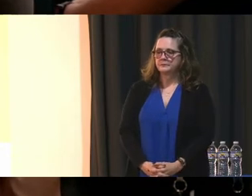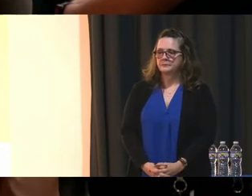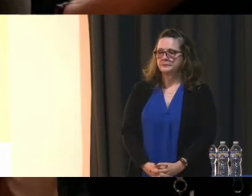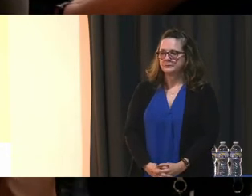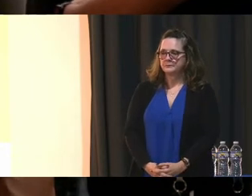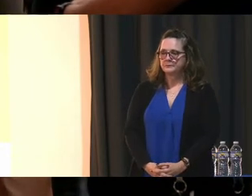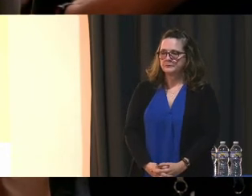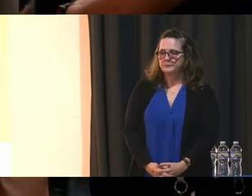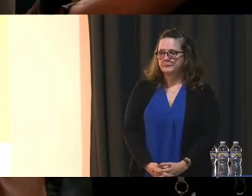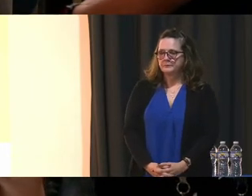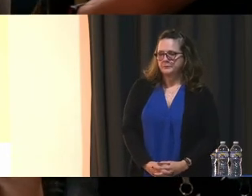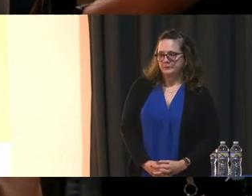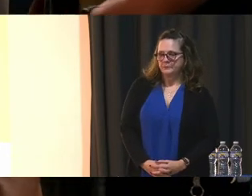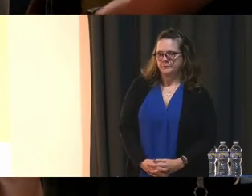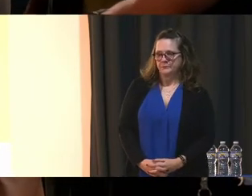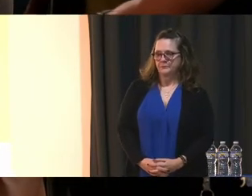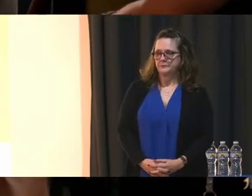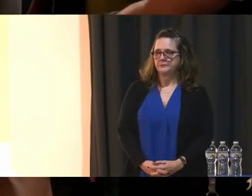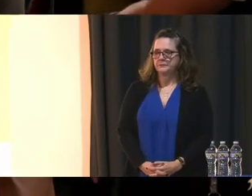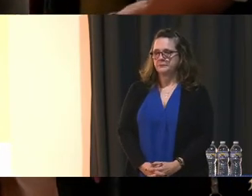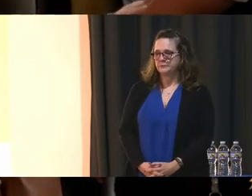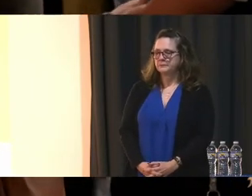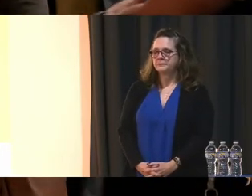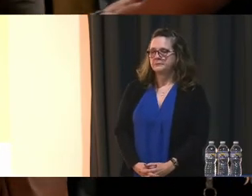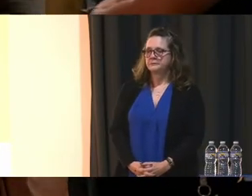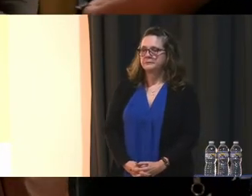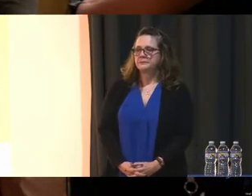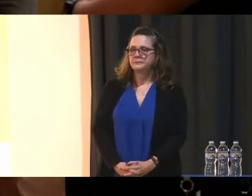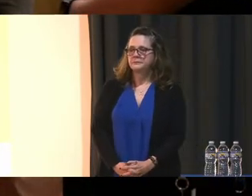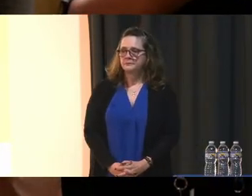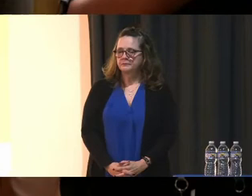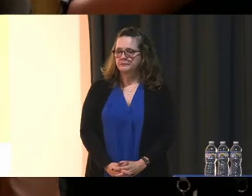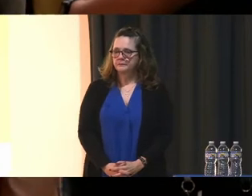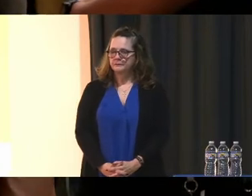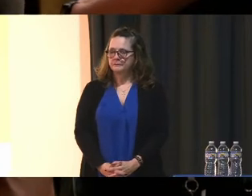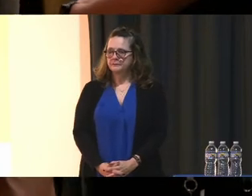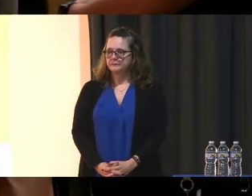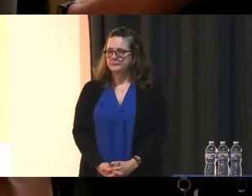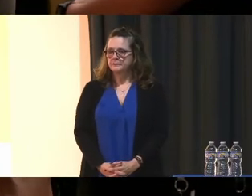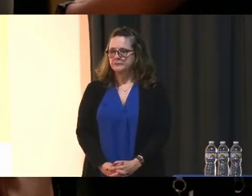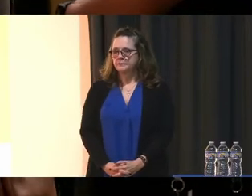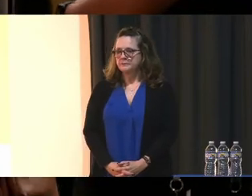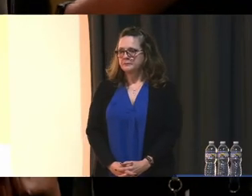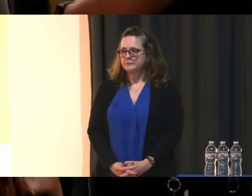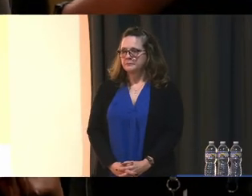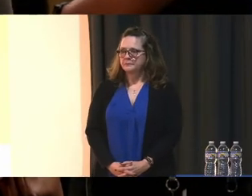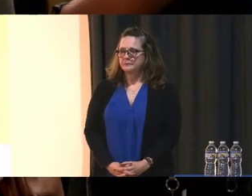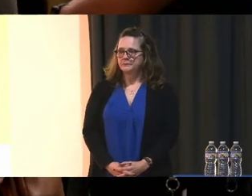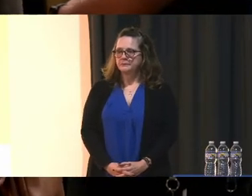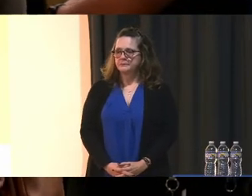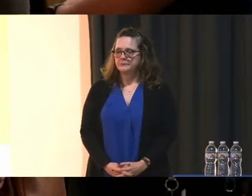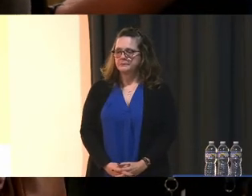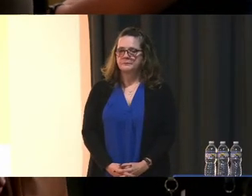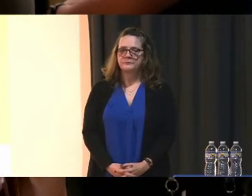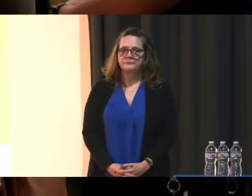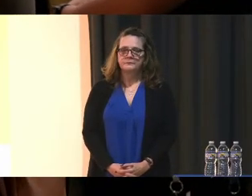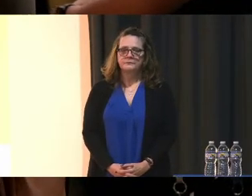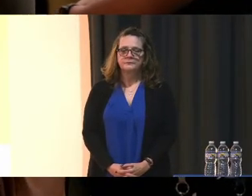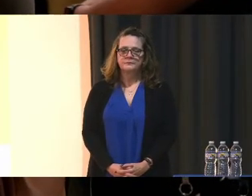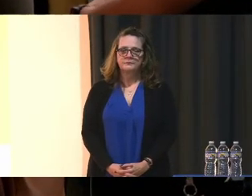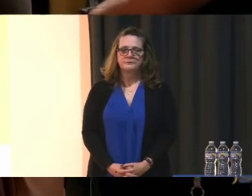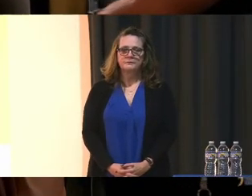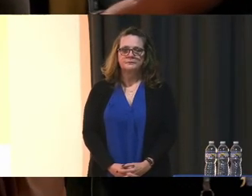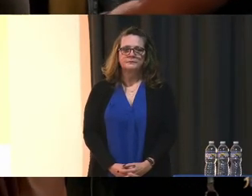involved in drugs And that, in one way, that water bothers them Or what